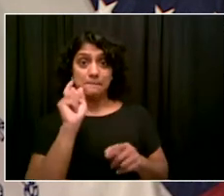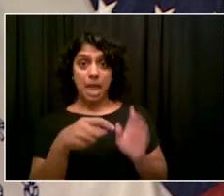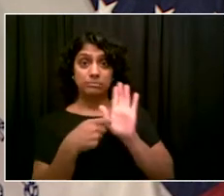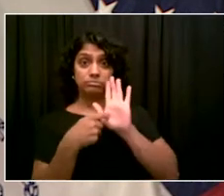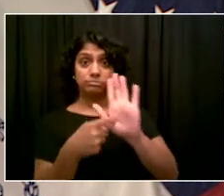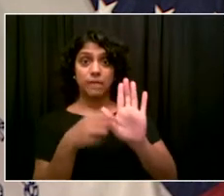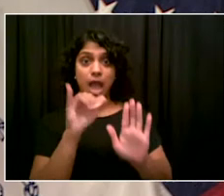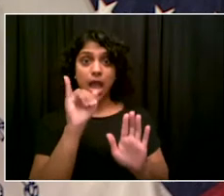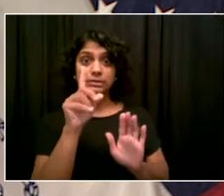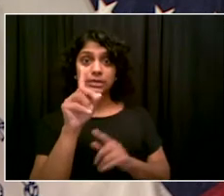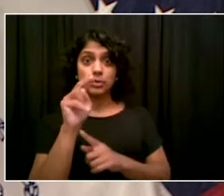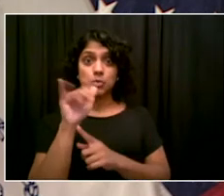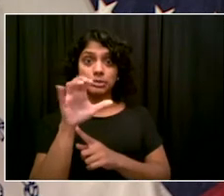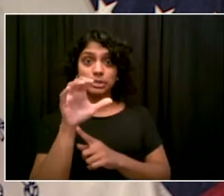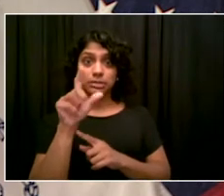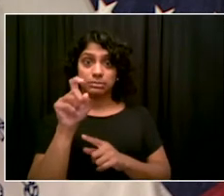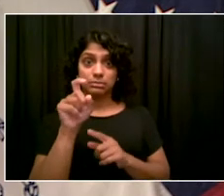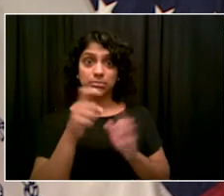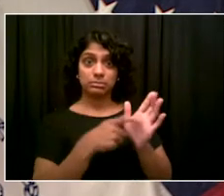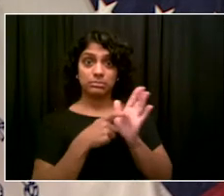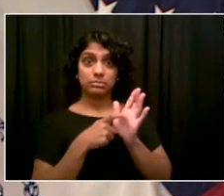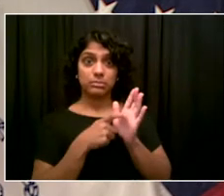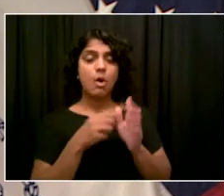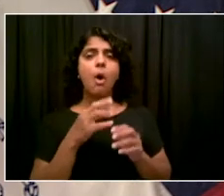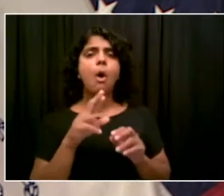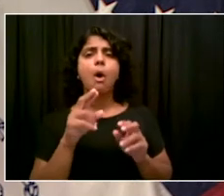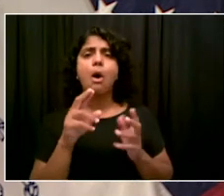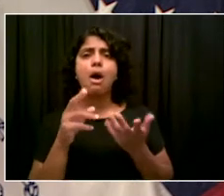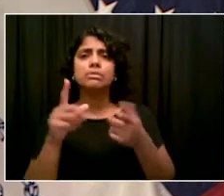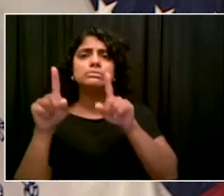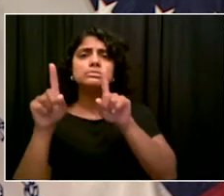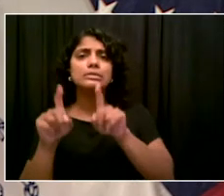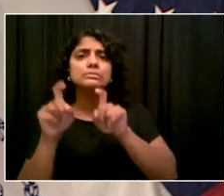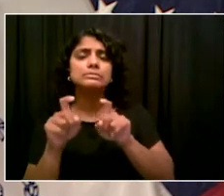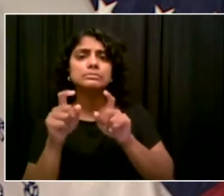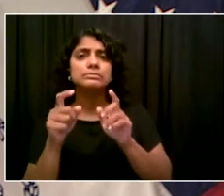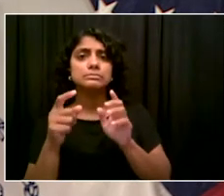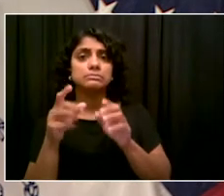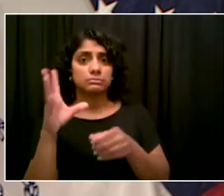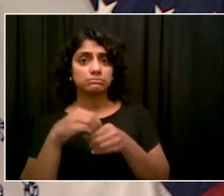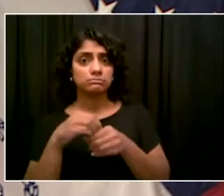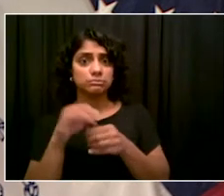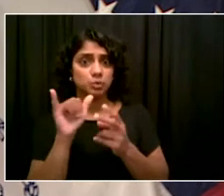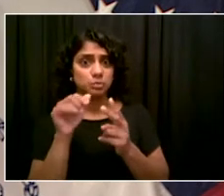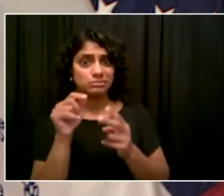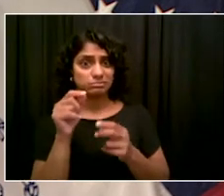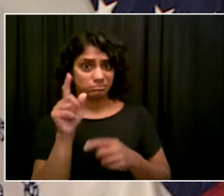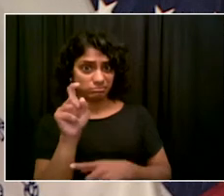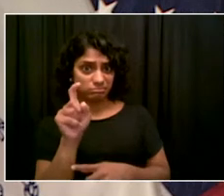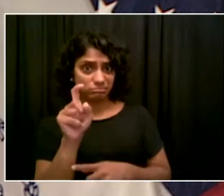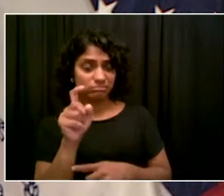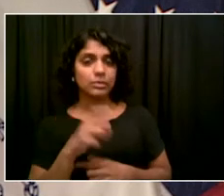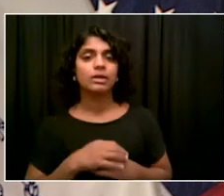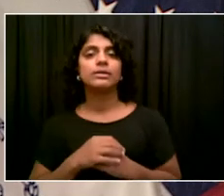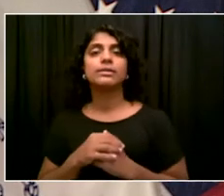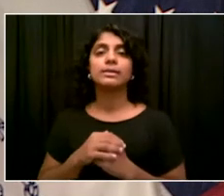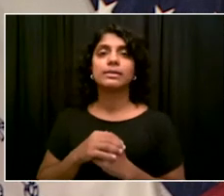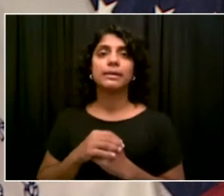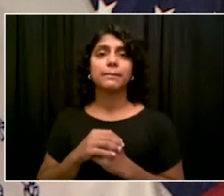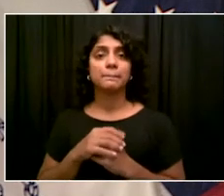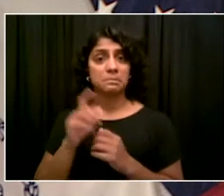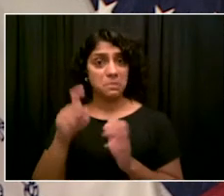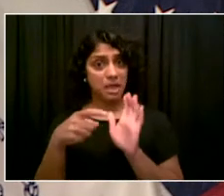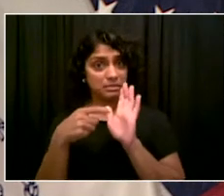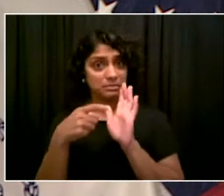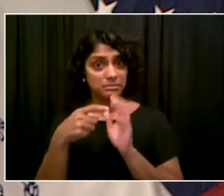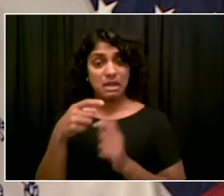come up before, but I'm glad we're talking about public. I'm to turn to Dr. Katz and Dr. Choksi. Look, even though